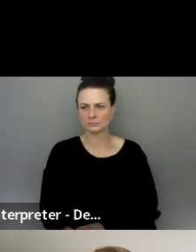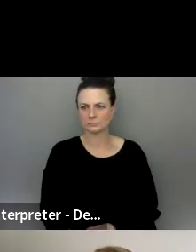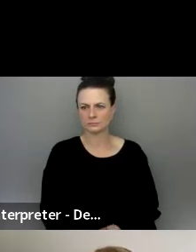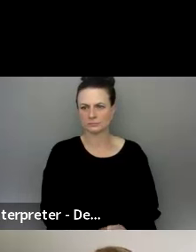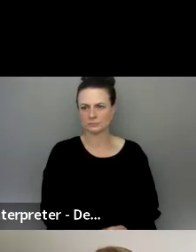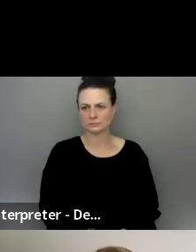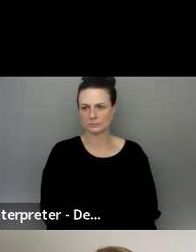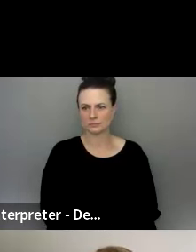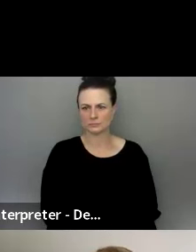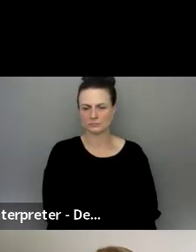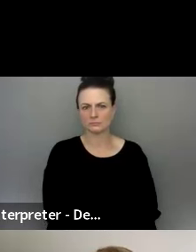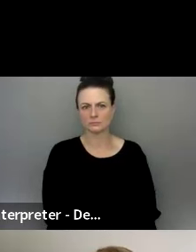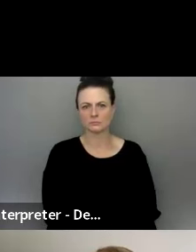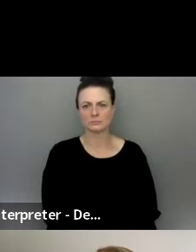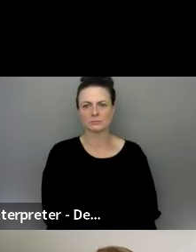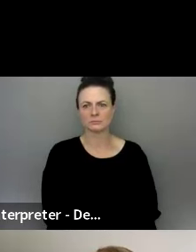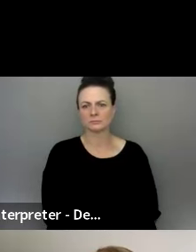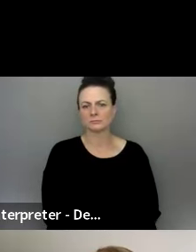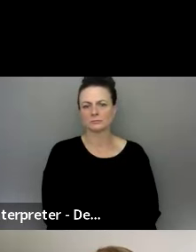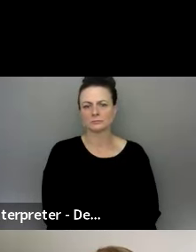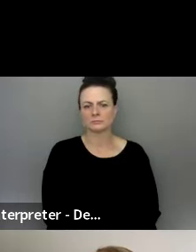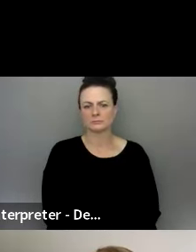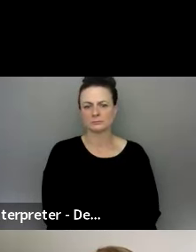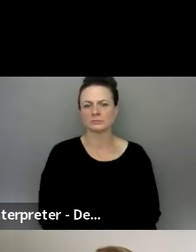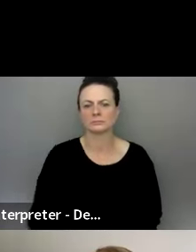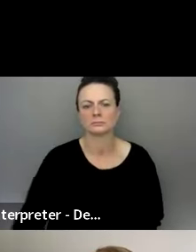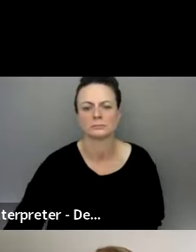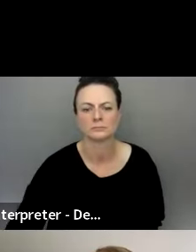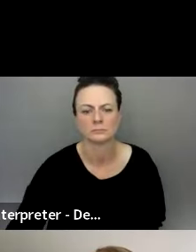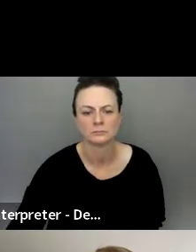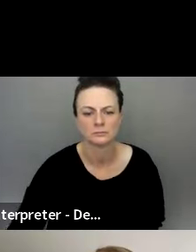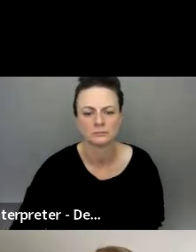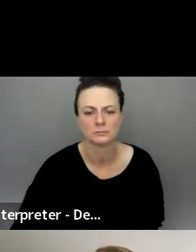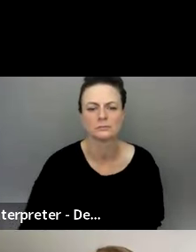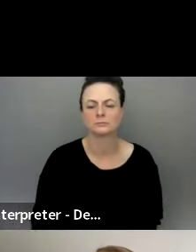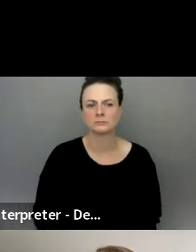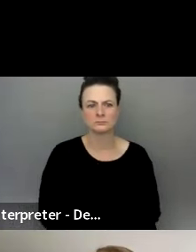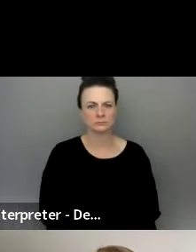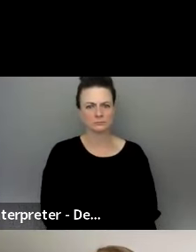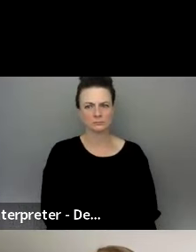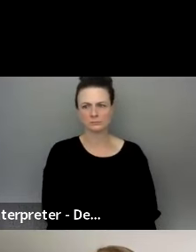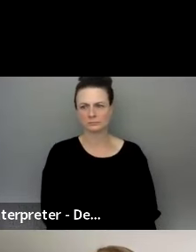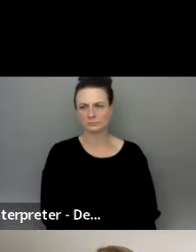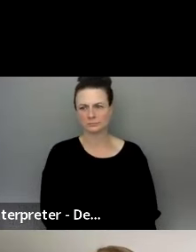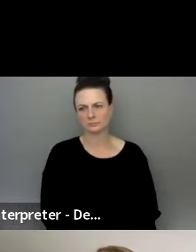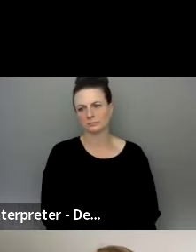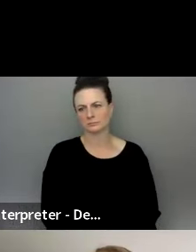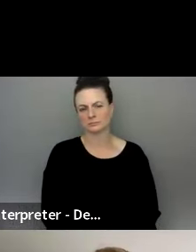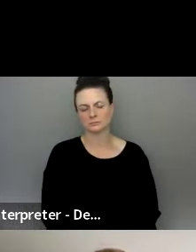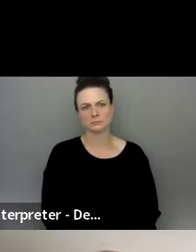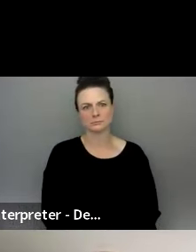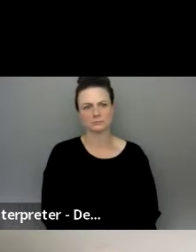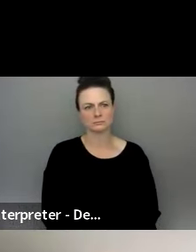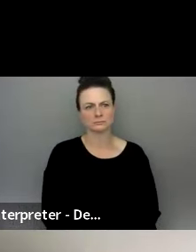that you all have been posting on LinkedIn. I didn't realize that because I don't check it every day.